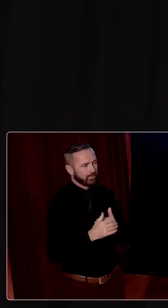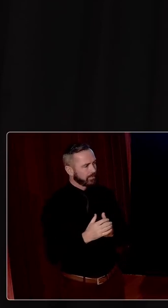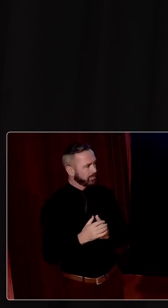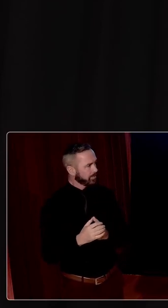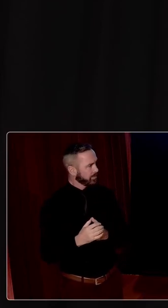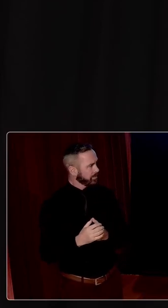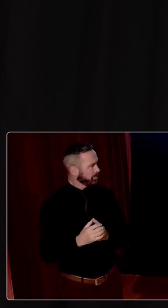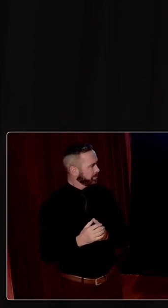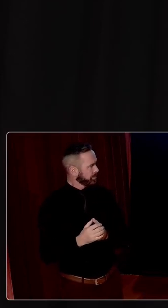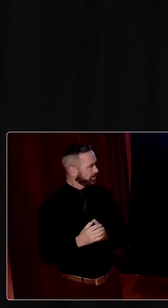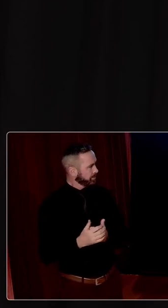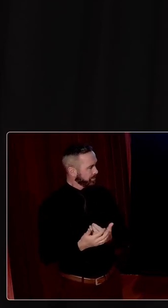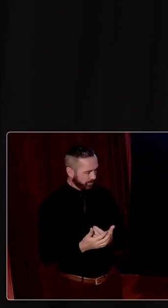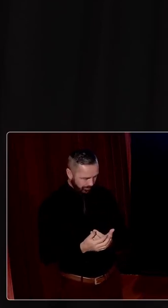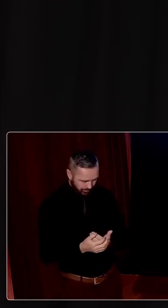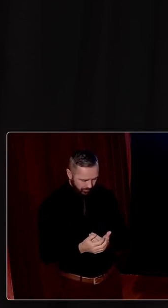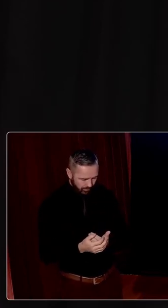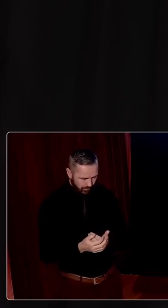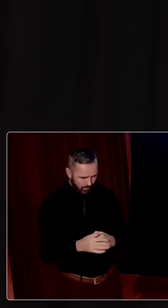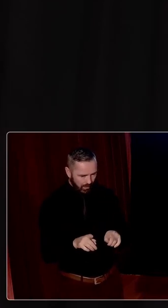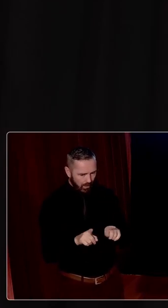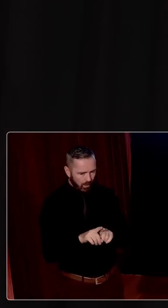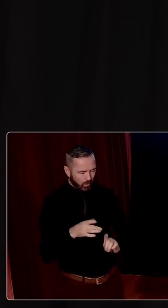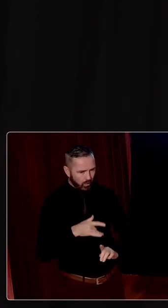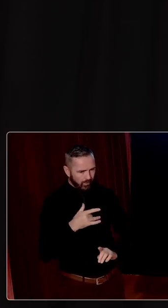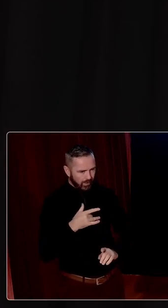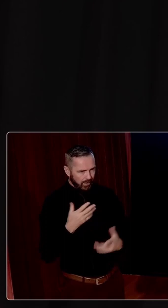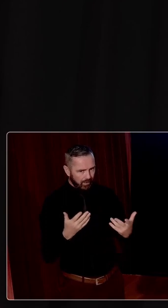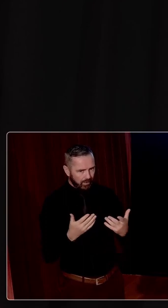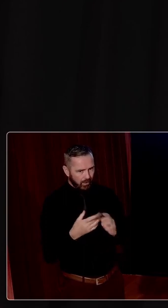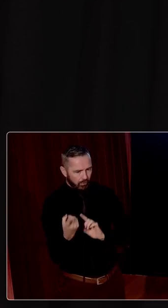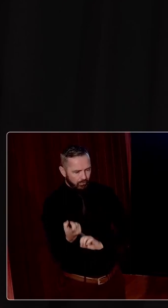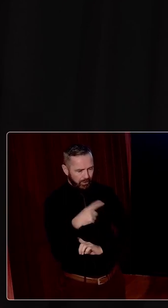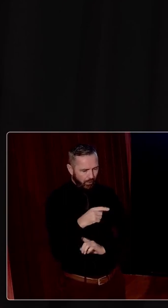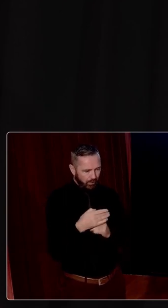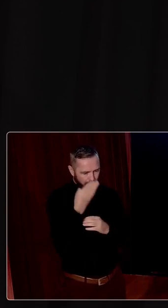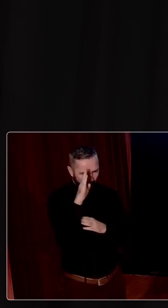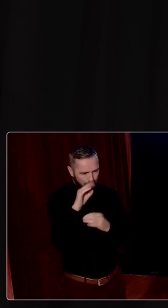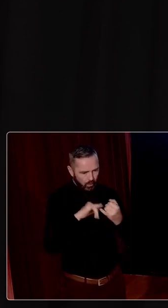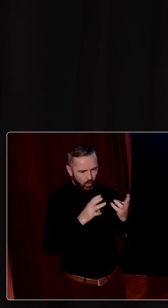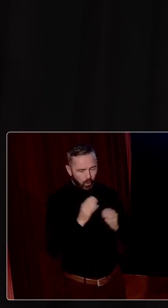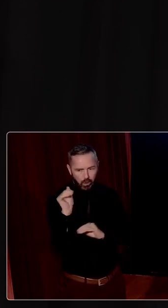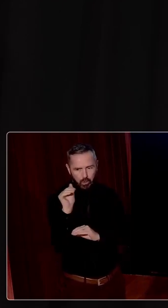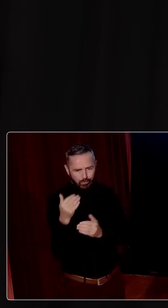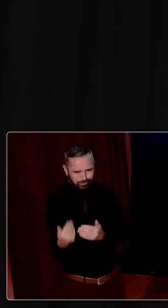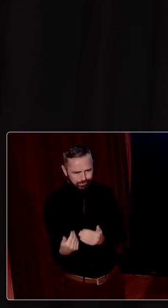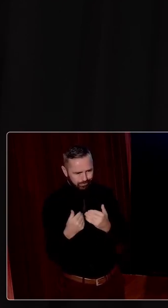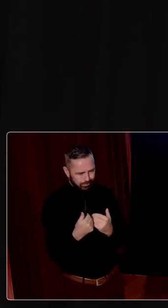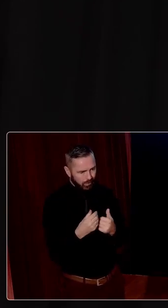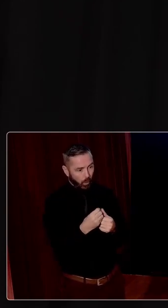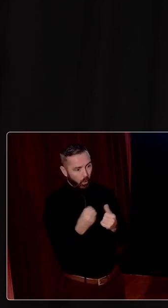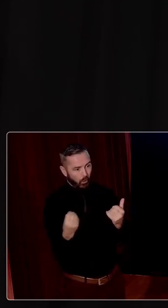And I would also say that the return of the Irish who'd worked abroad, again, another